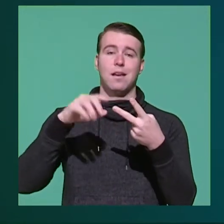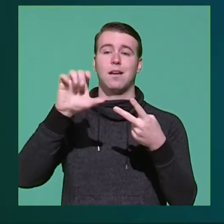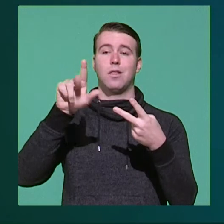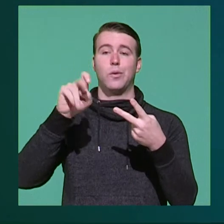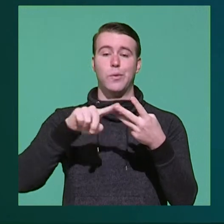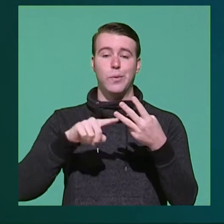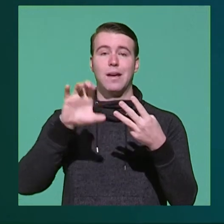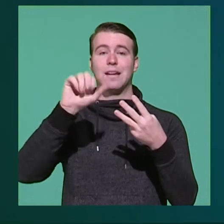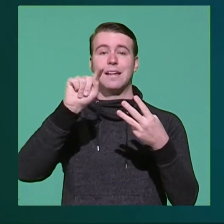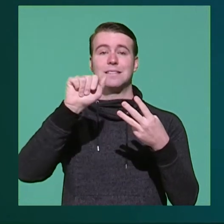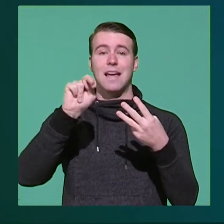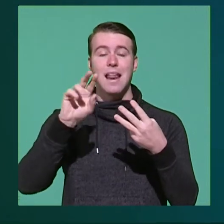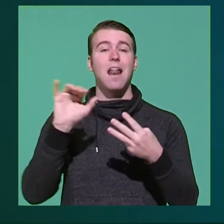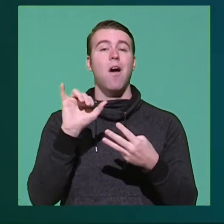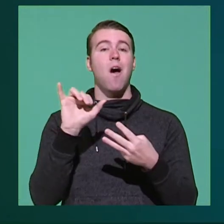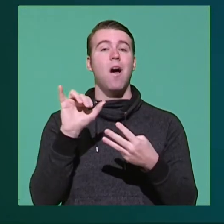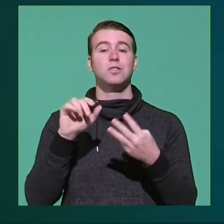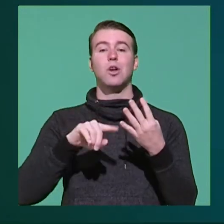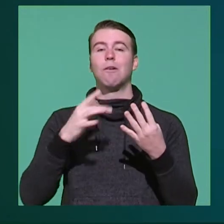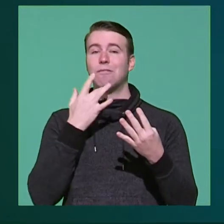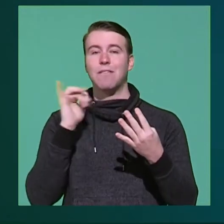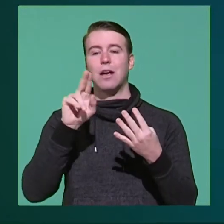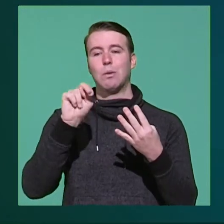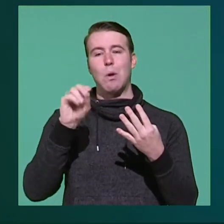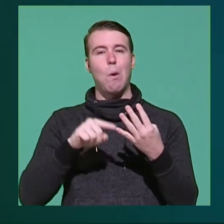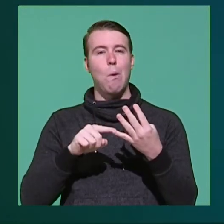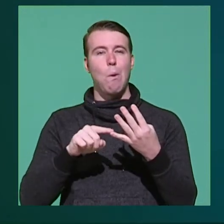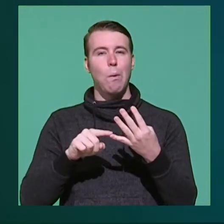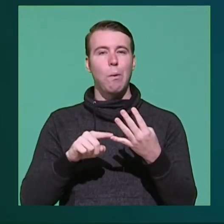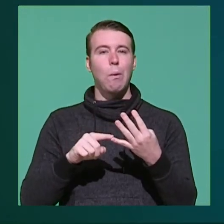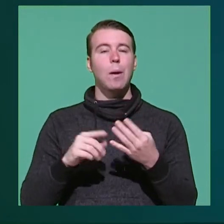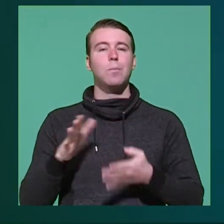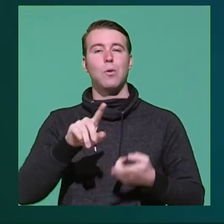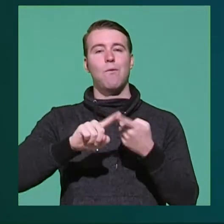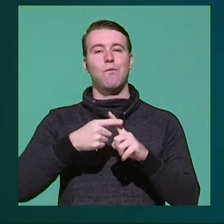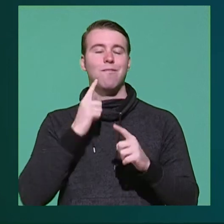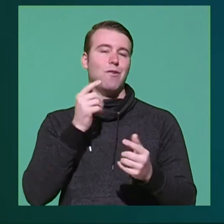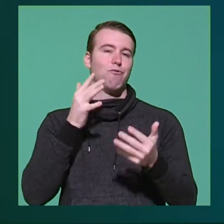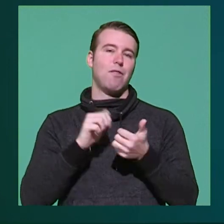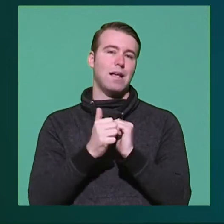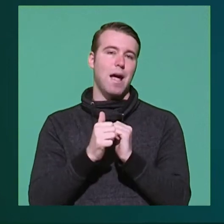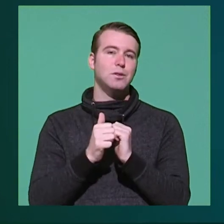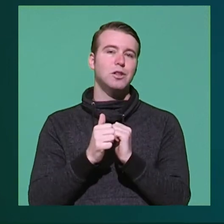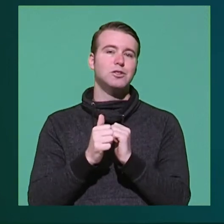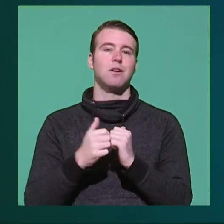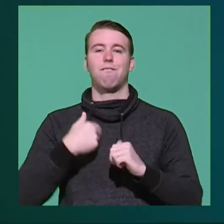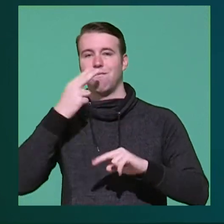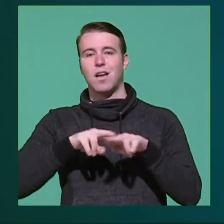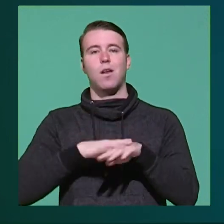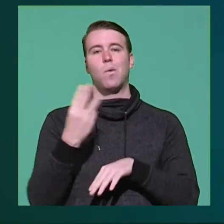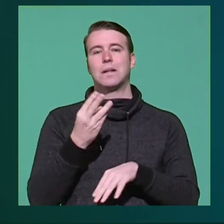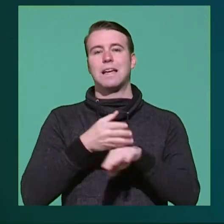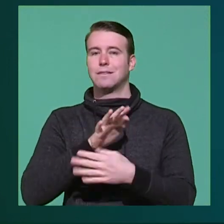Clue to Catten and even childhood favorites like Uno. Bring your friends for friendly competitions and unwind on Wednesdays after